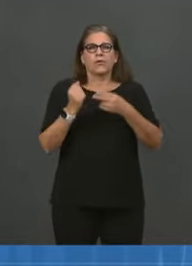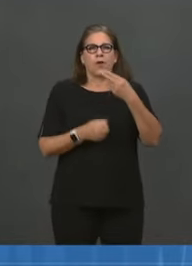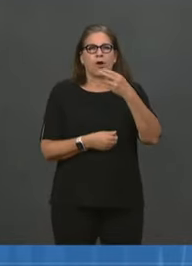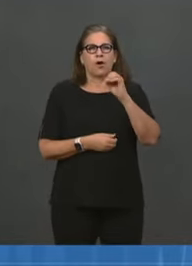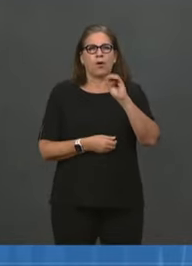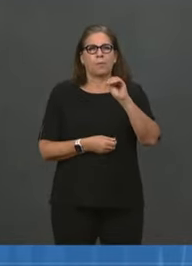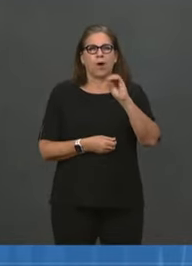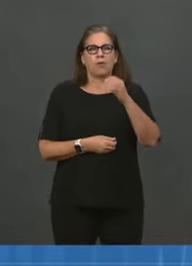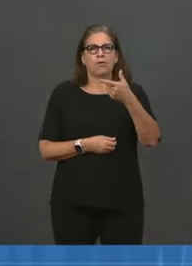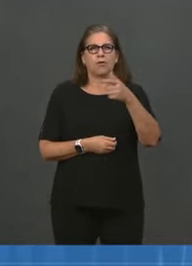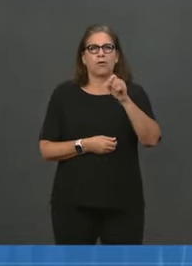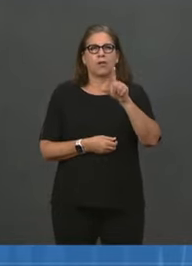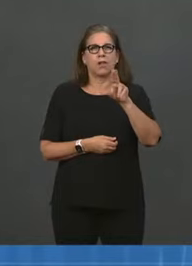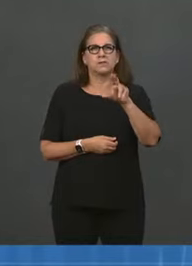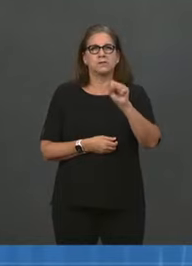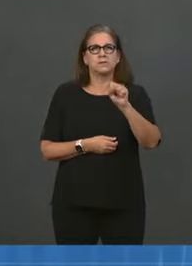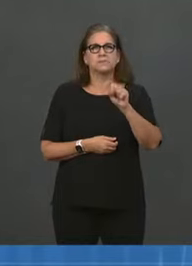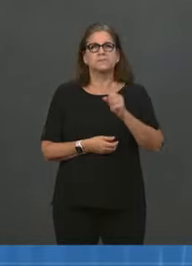standpoint. Next slide.